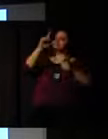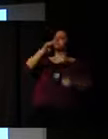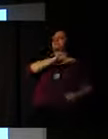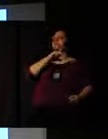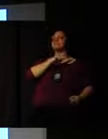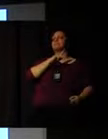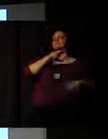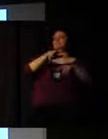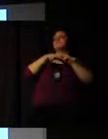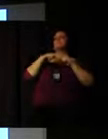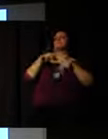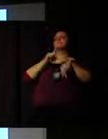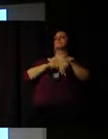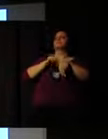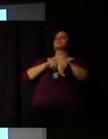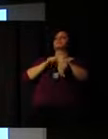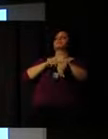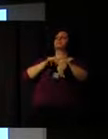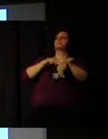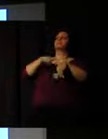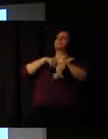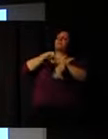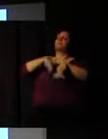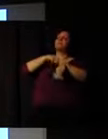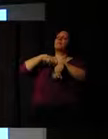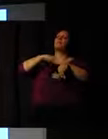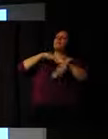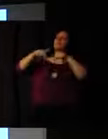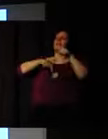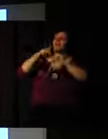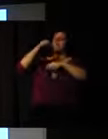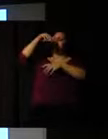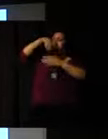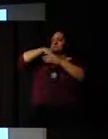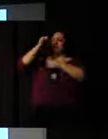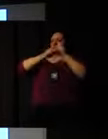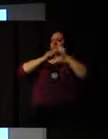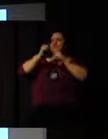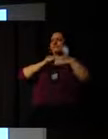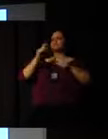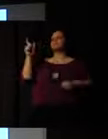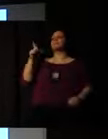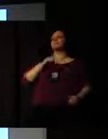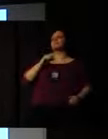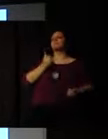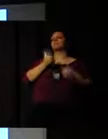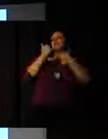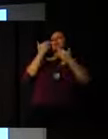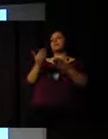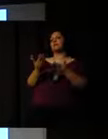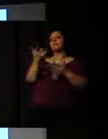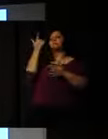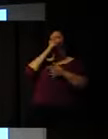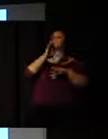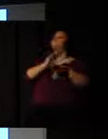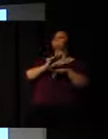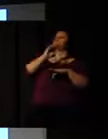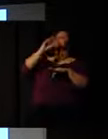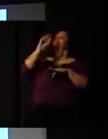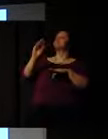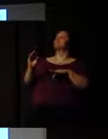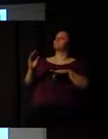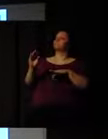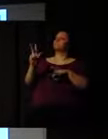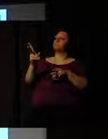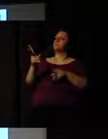they spend in your organization, money is given for that time as well. So that's really the top-down